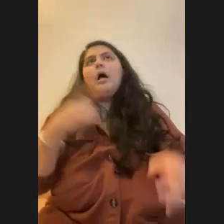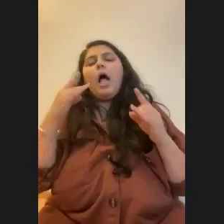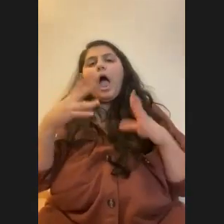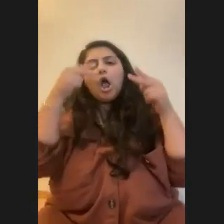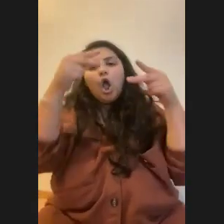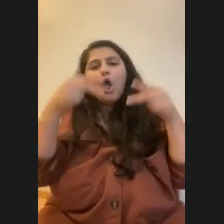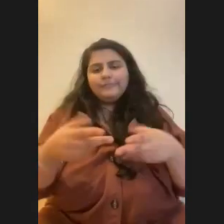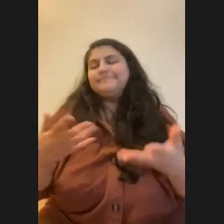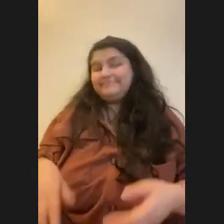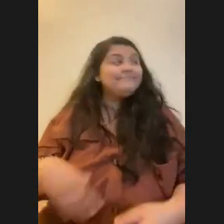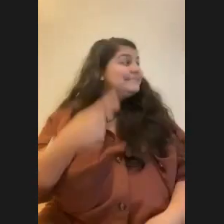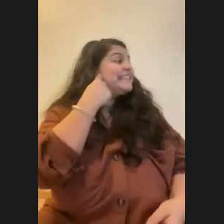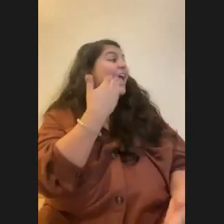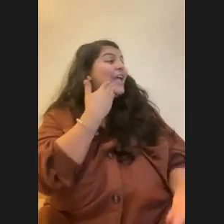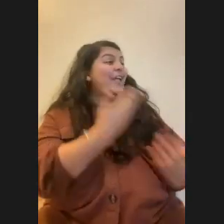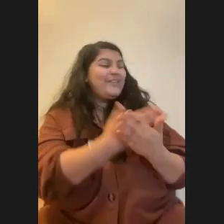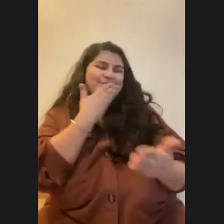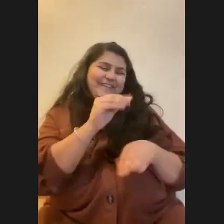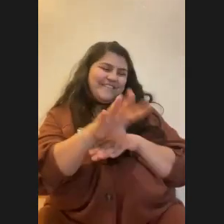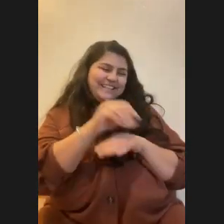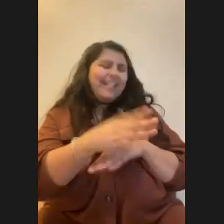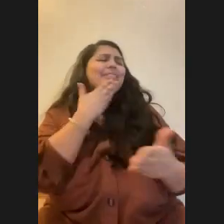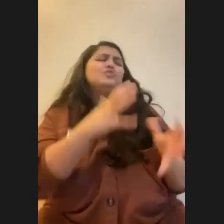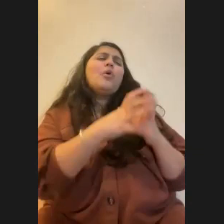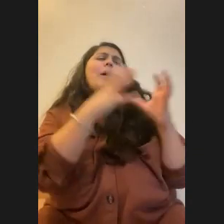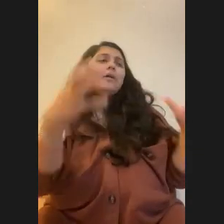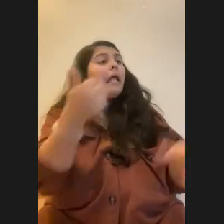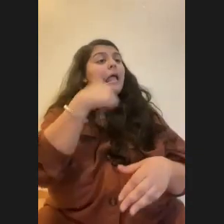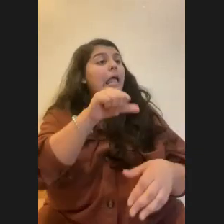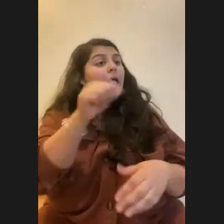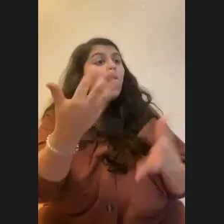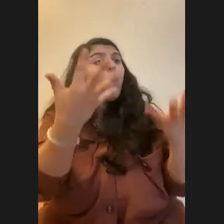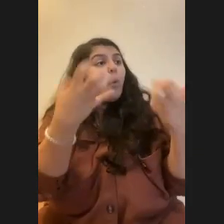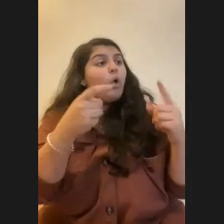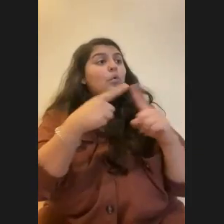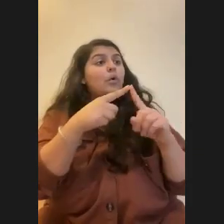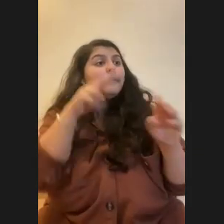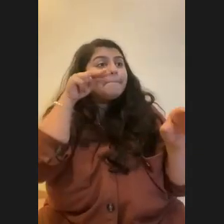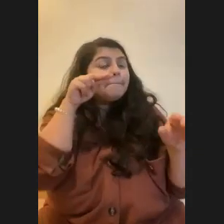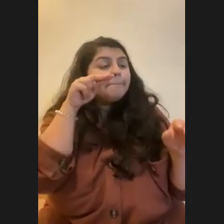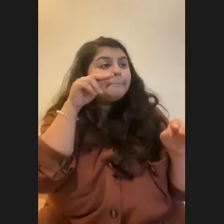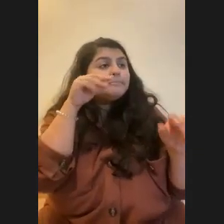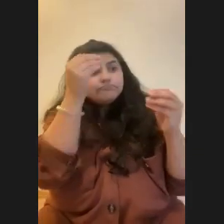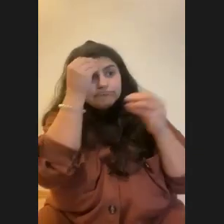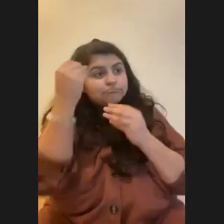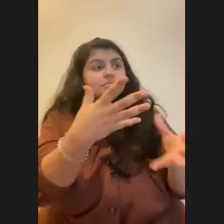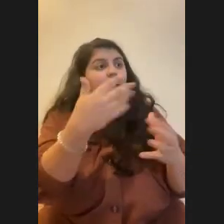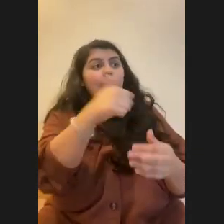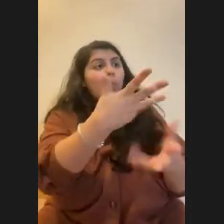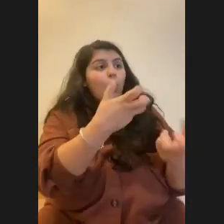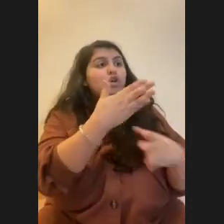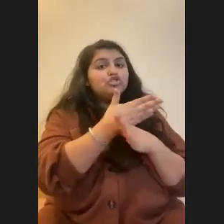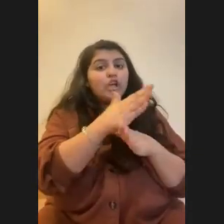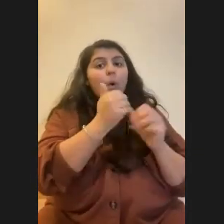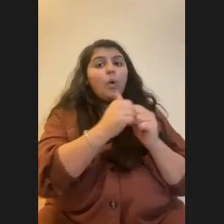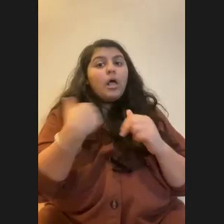Sounds good. That's really good advice. Thank you so much. Um, is there anything else that you want to plug that you want to share with us anything at all, uh, while you have